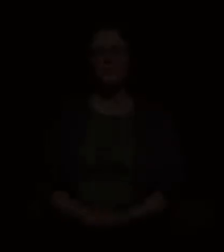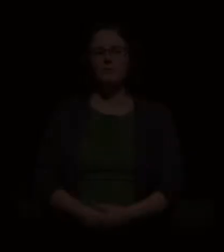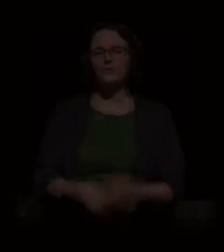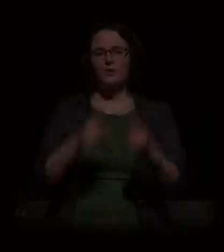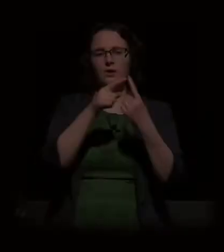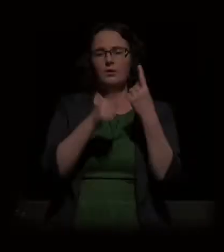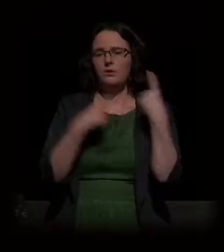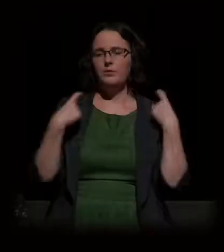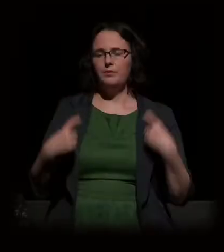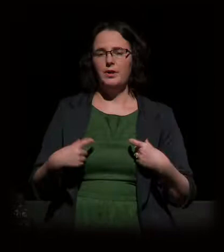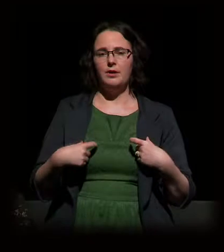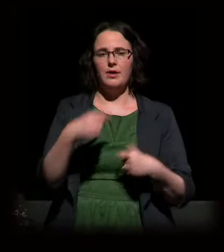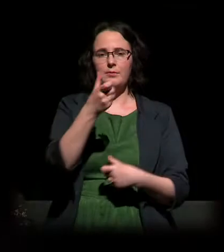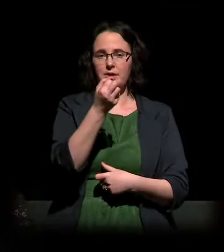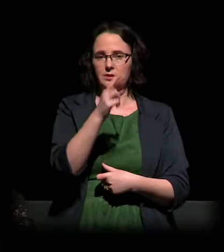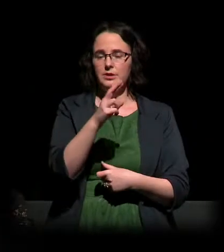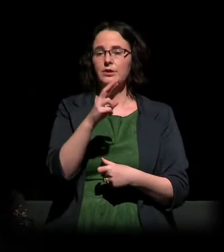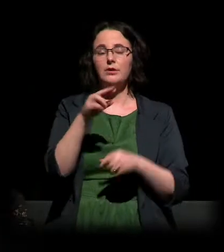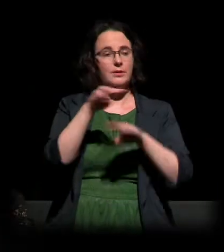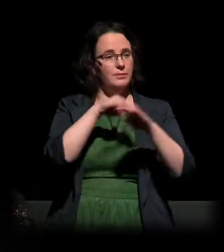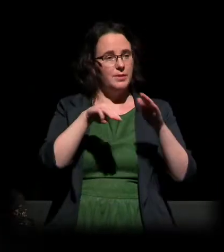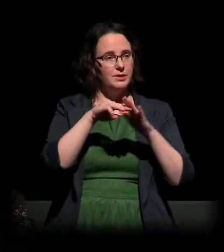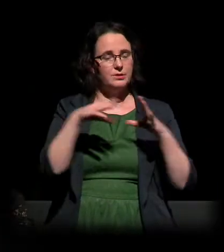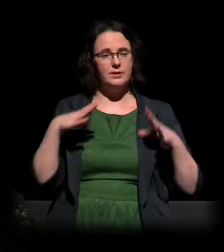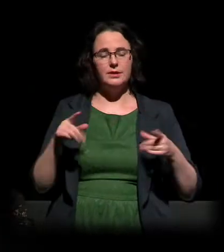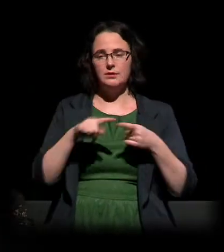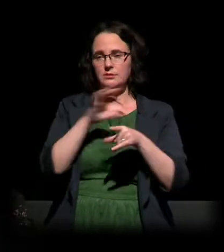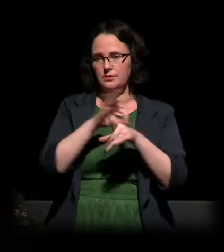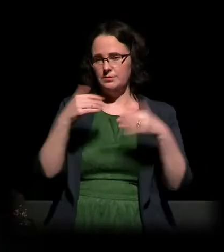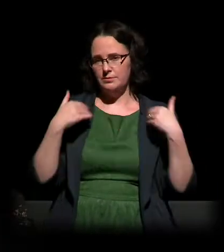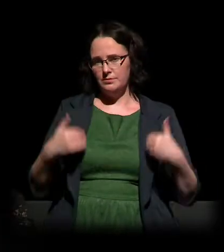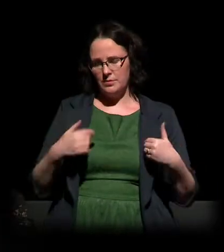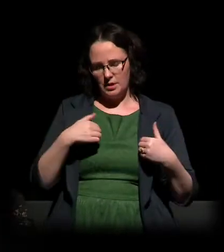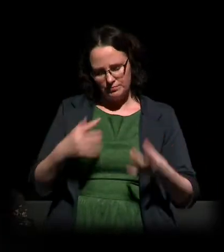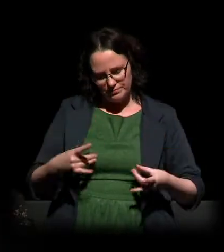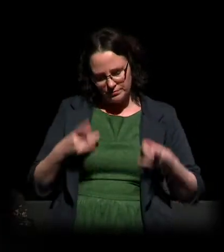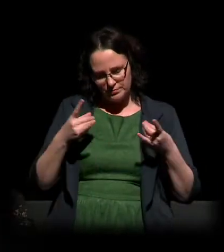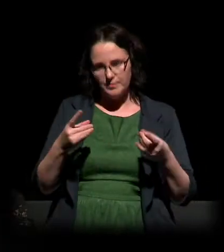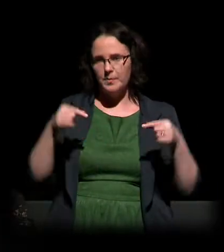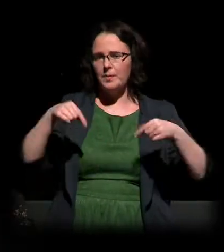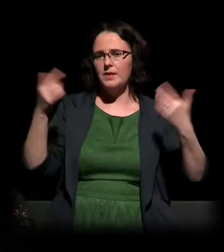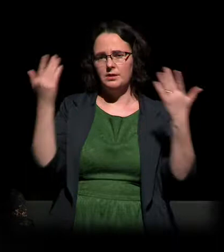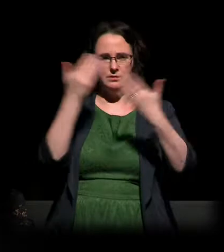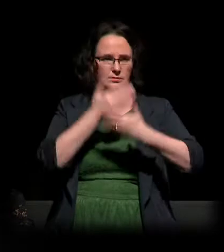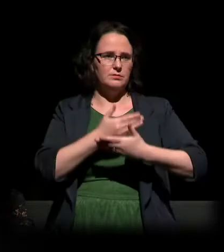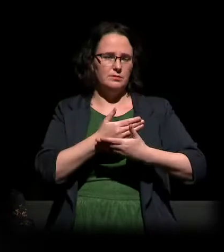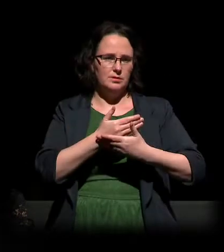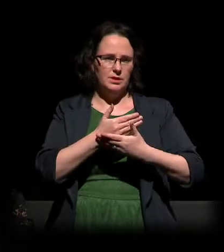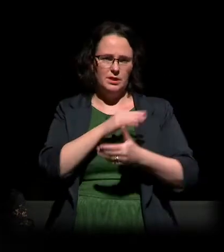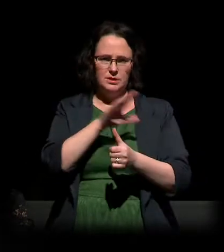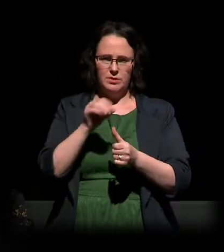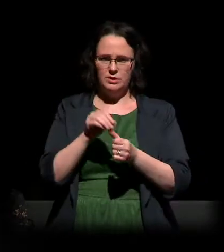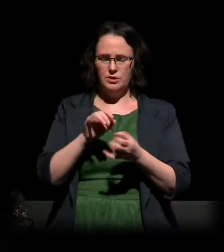Lord Mayor, Ambassador, Ministers, ladies and gentlemen, I'm honoured to be here this evening, particularly